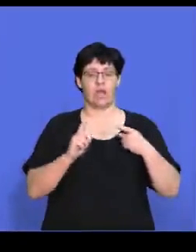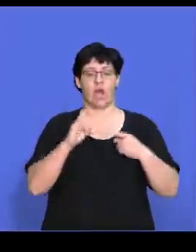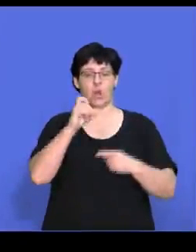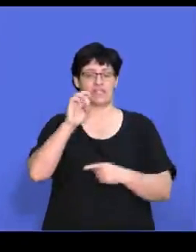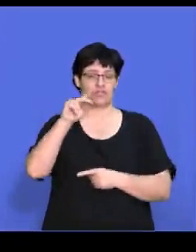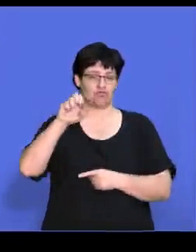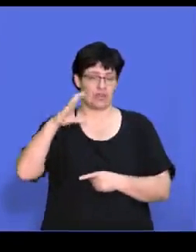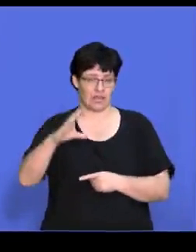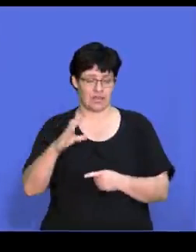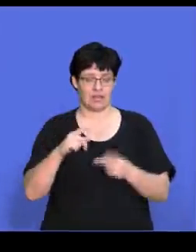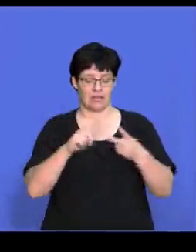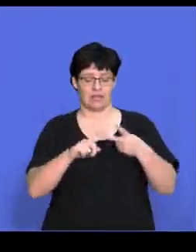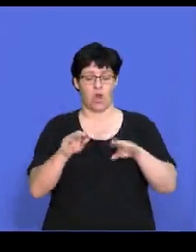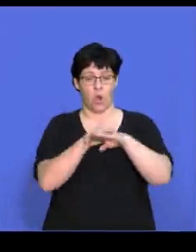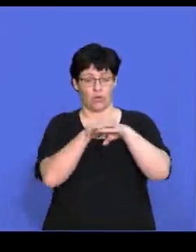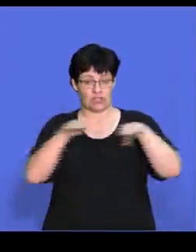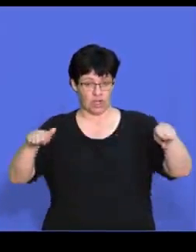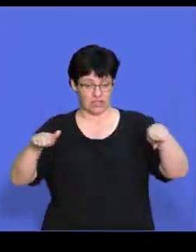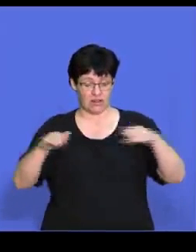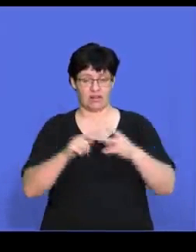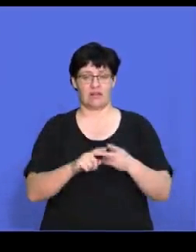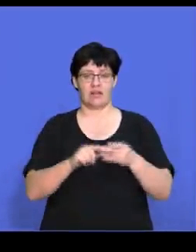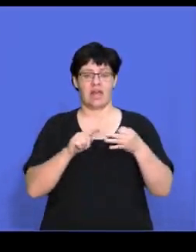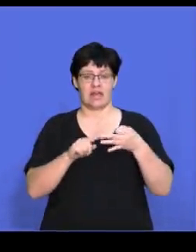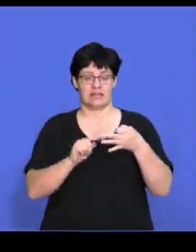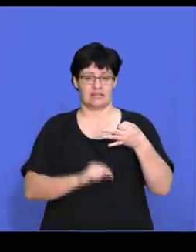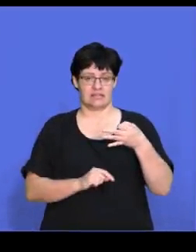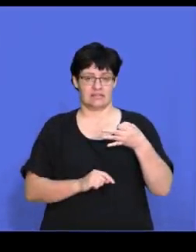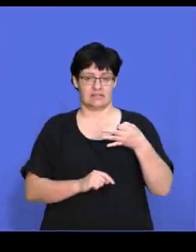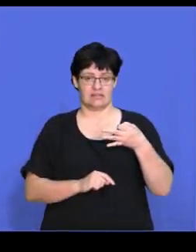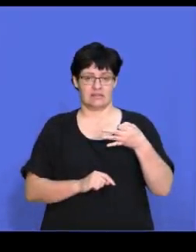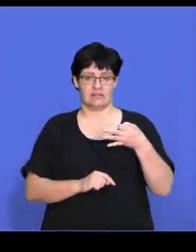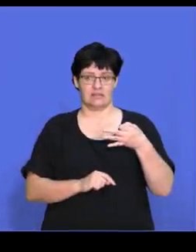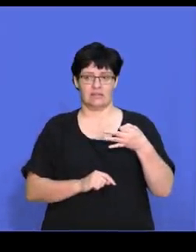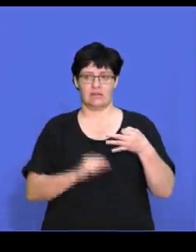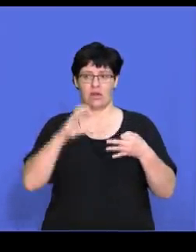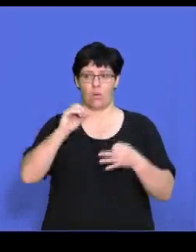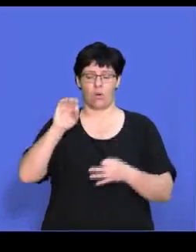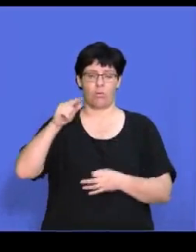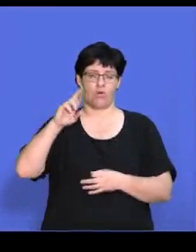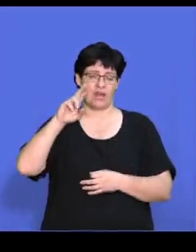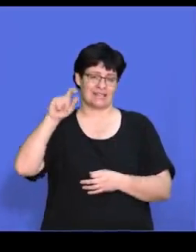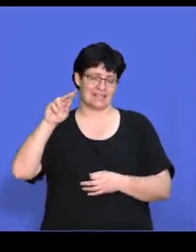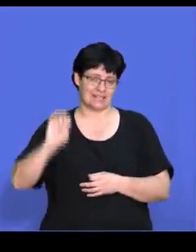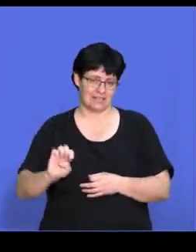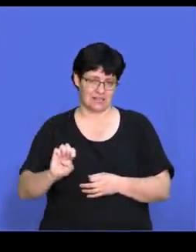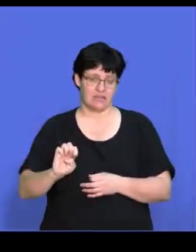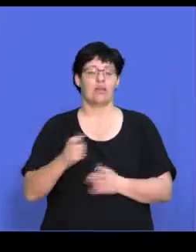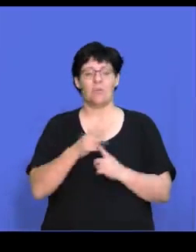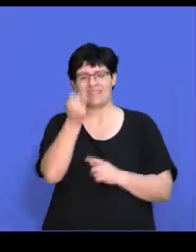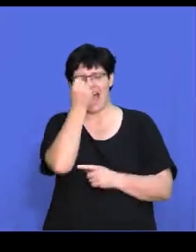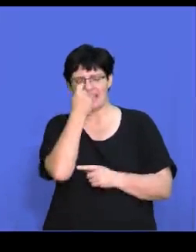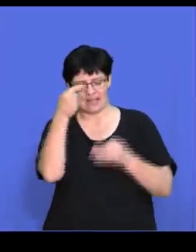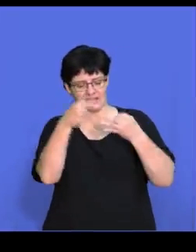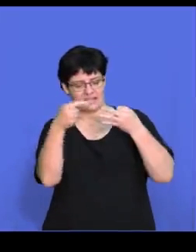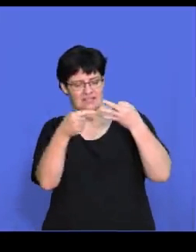diversification, horizontal diversification and then we finally have conglomerate diversification. So just make sure